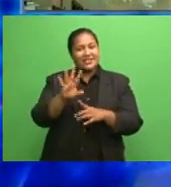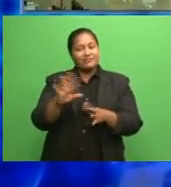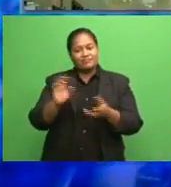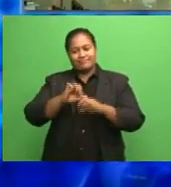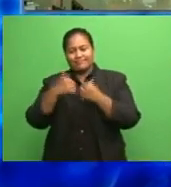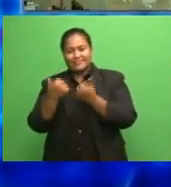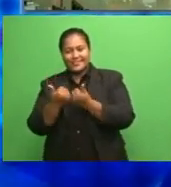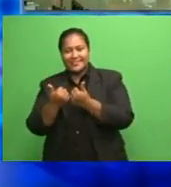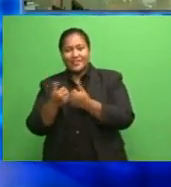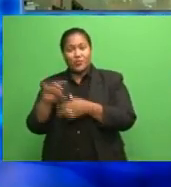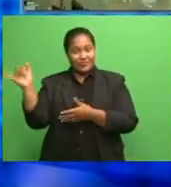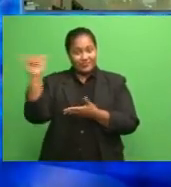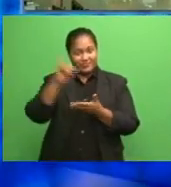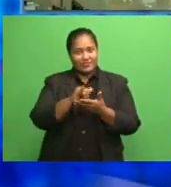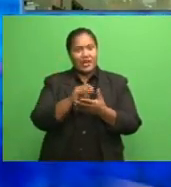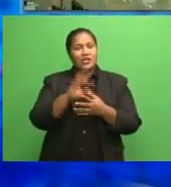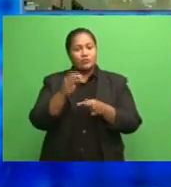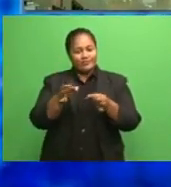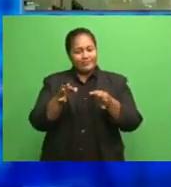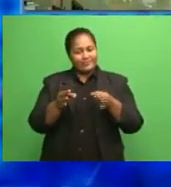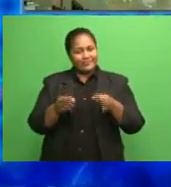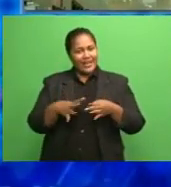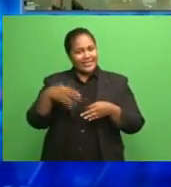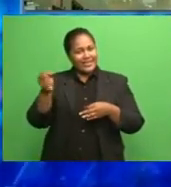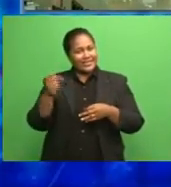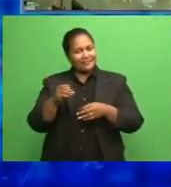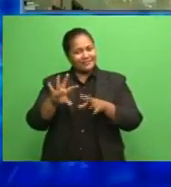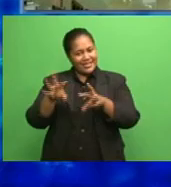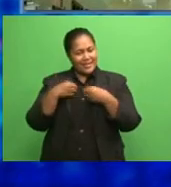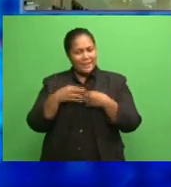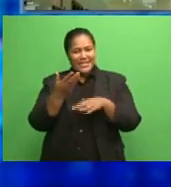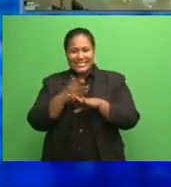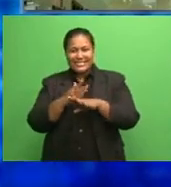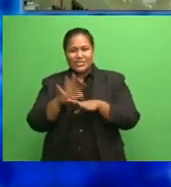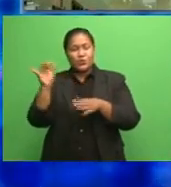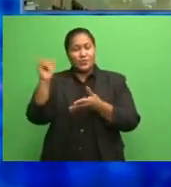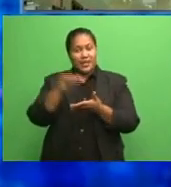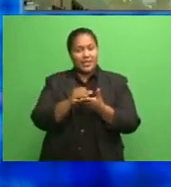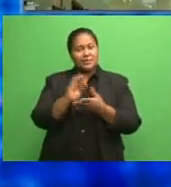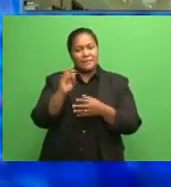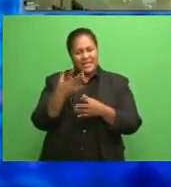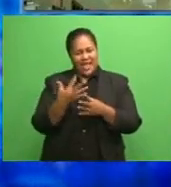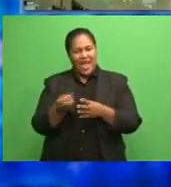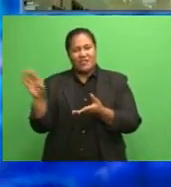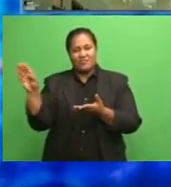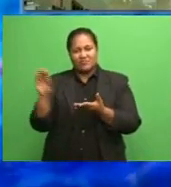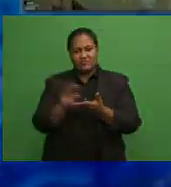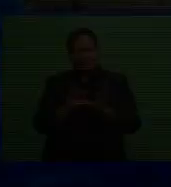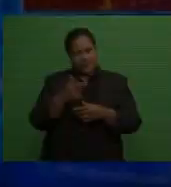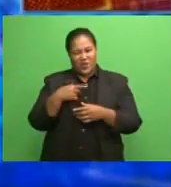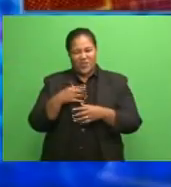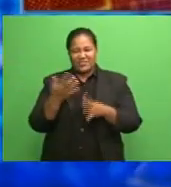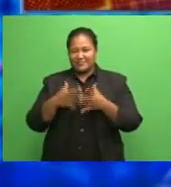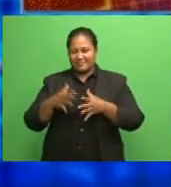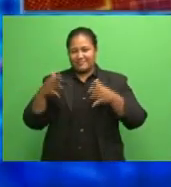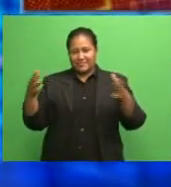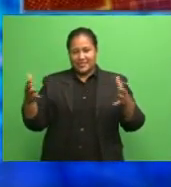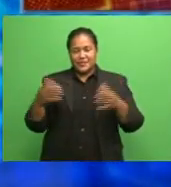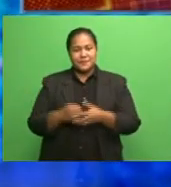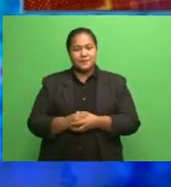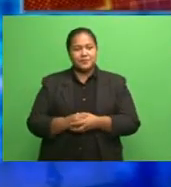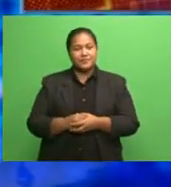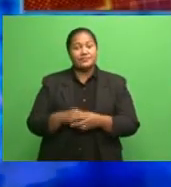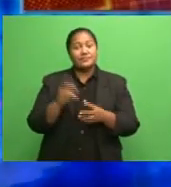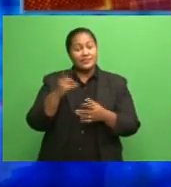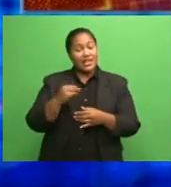to delay taking new planes. The airline says this will produce significant cash savings for the short and medium term. Anne